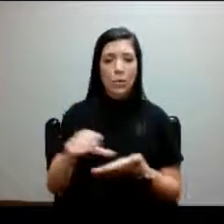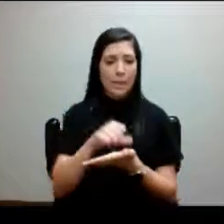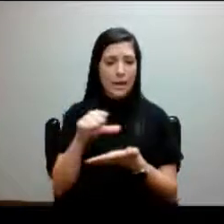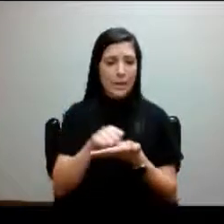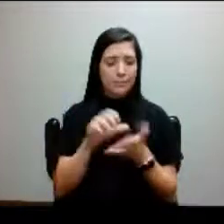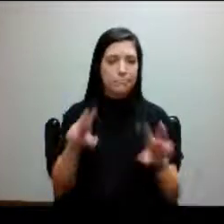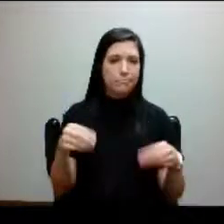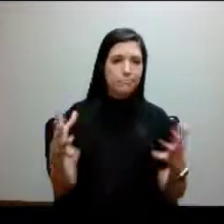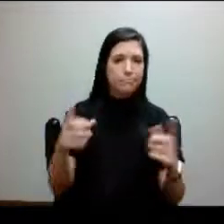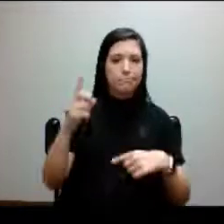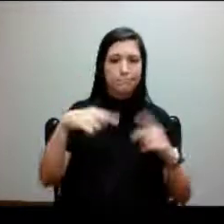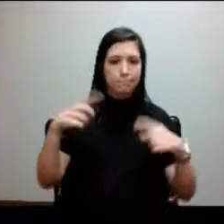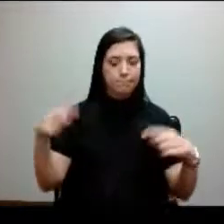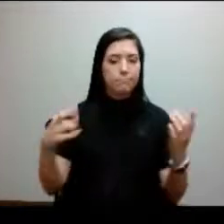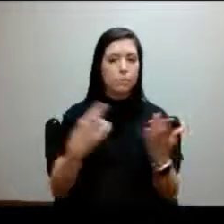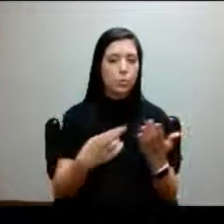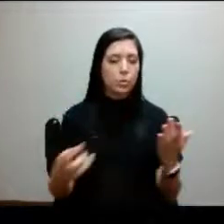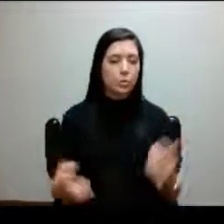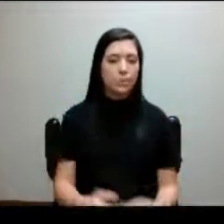of resources as well.